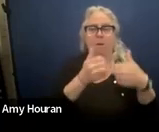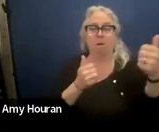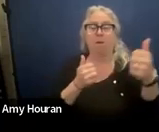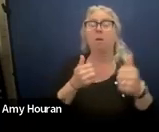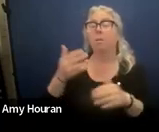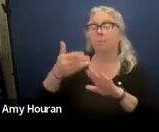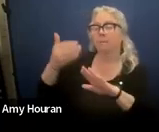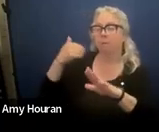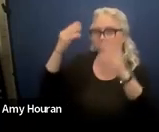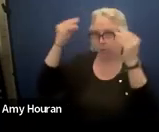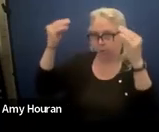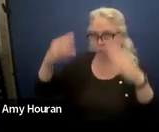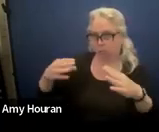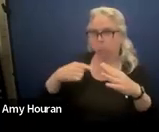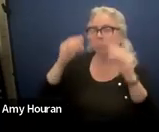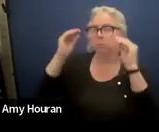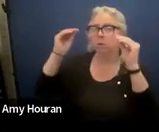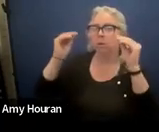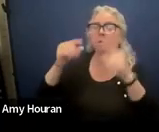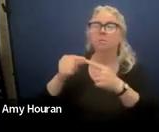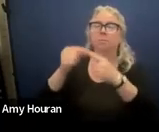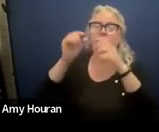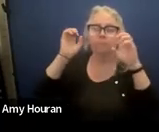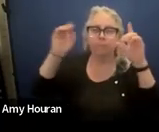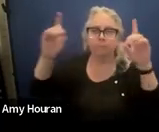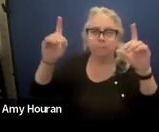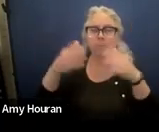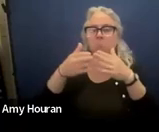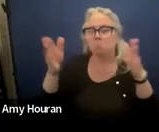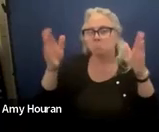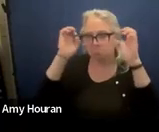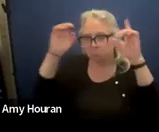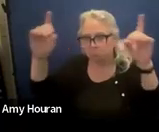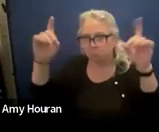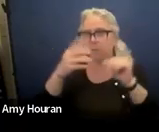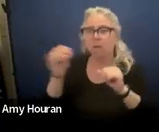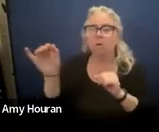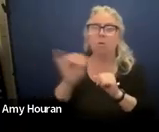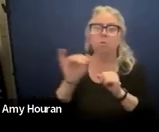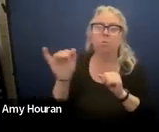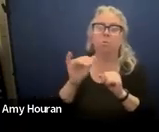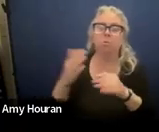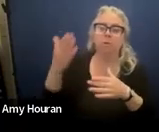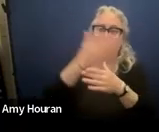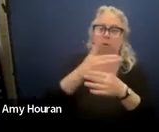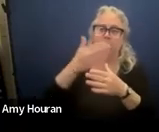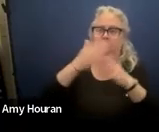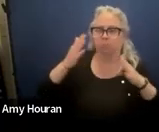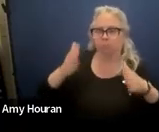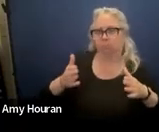teacher i have taught special education general education and i've been an interventionist